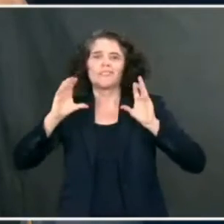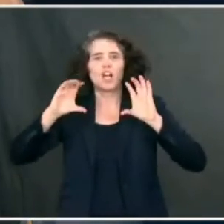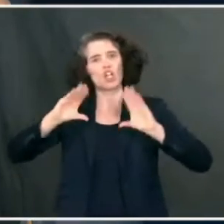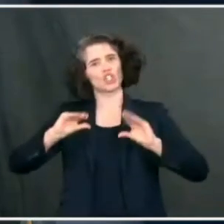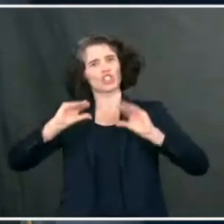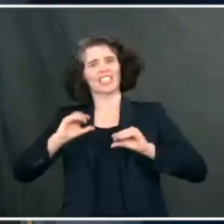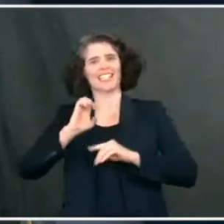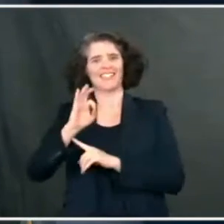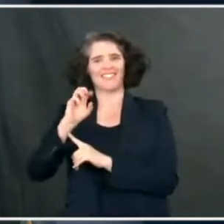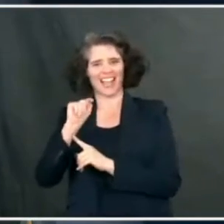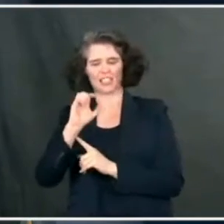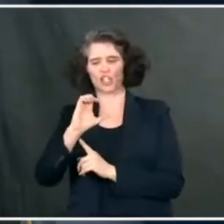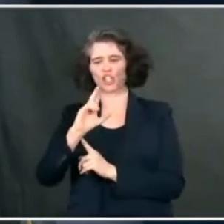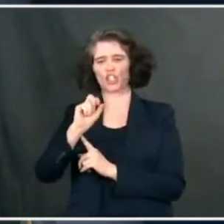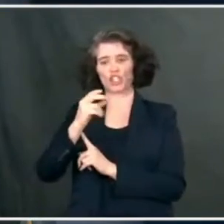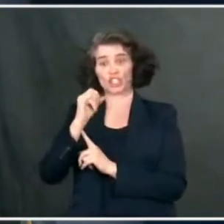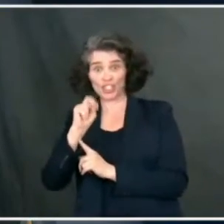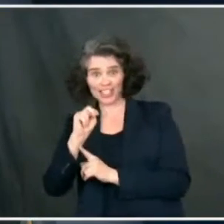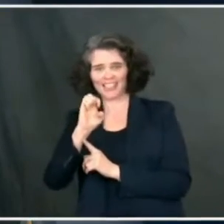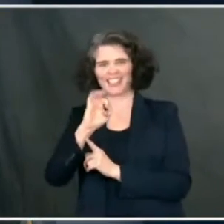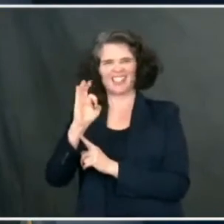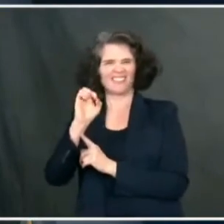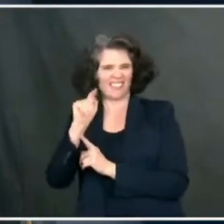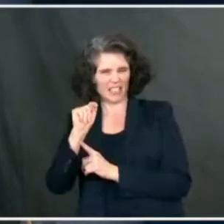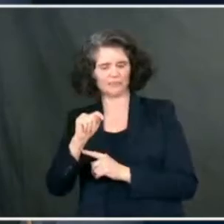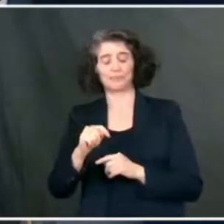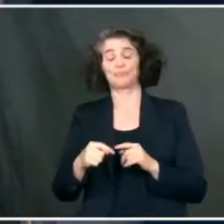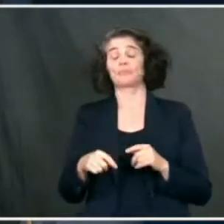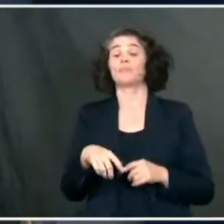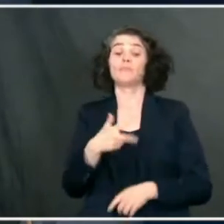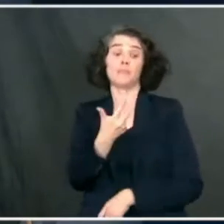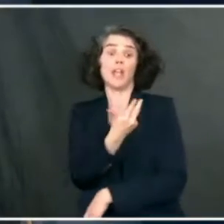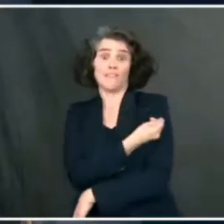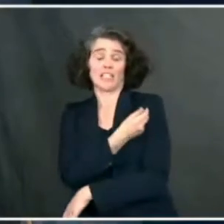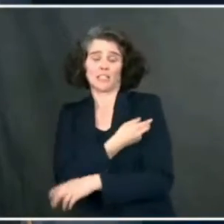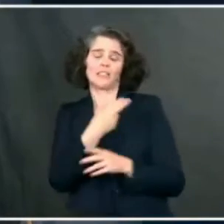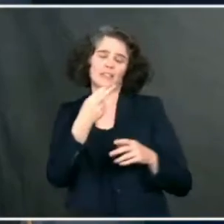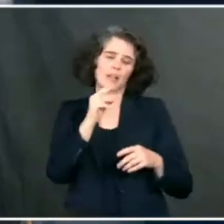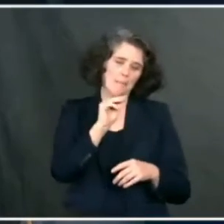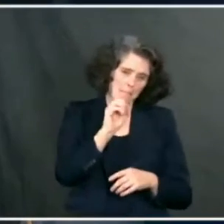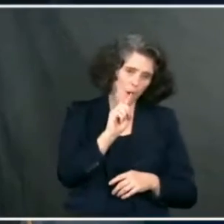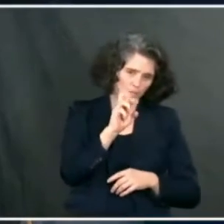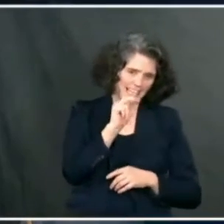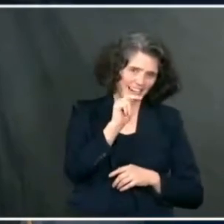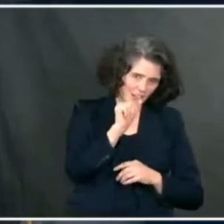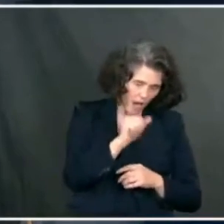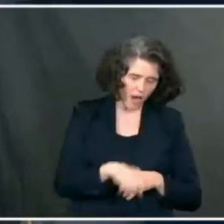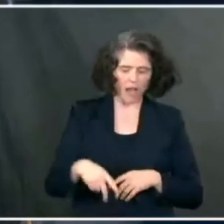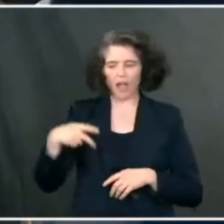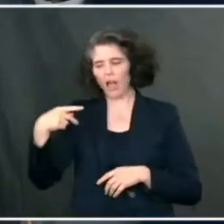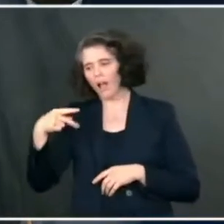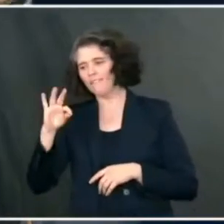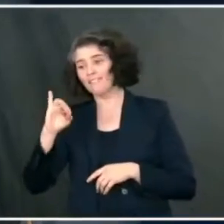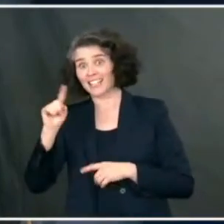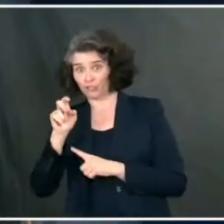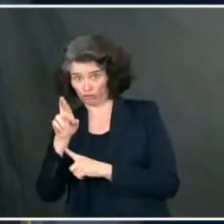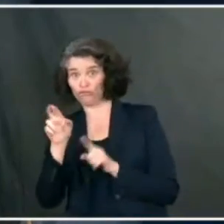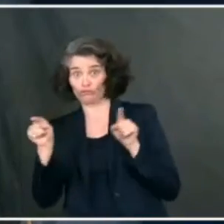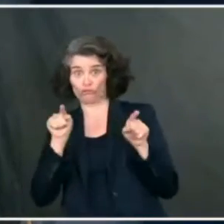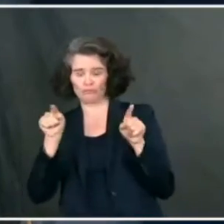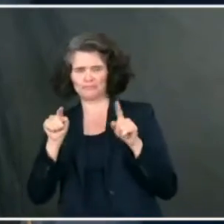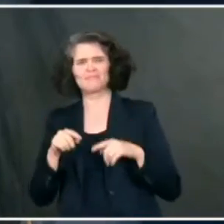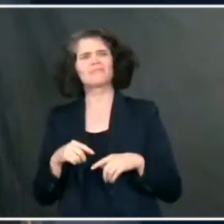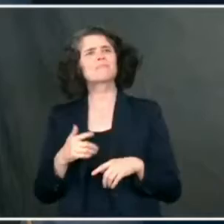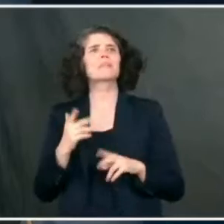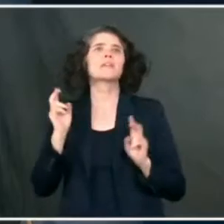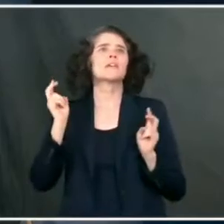if you have a vaccine like the Moderna and the Pfizer vaccine, that can suppress the virus at a dilution, let's say, of 1